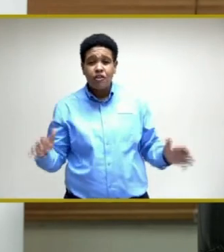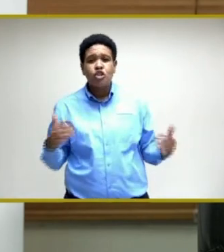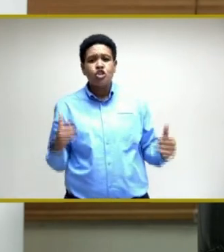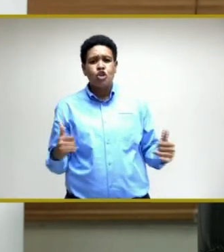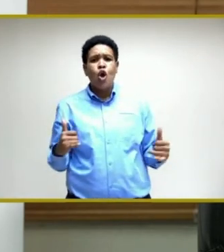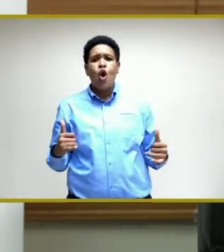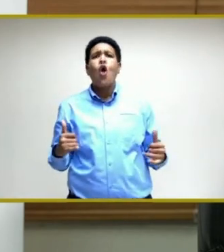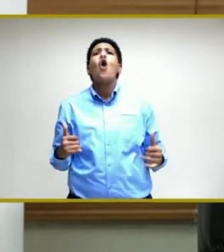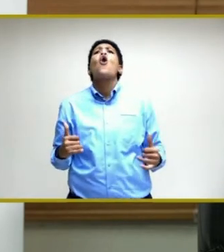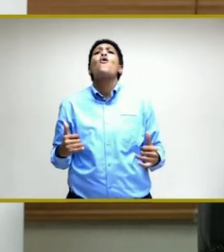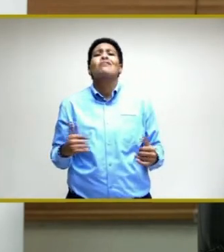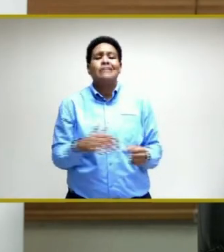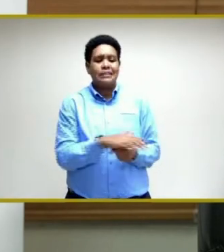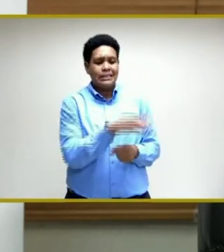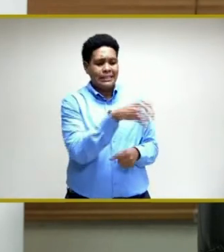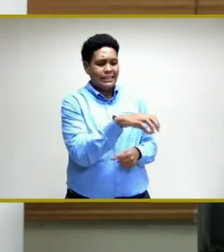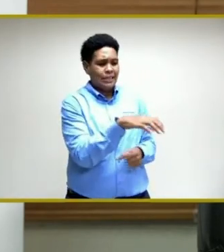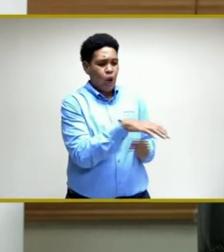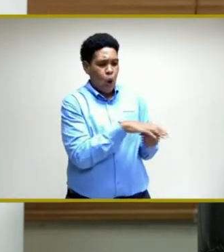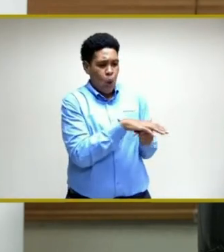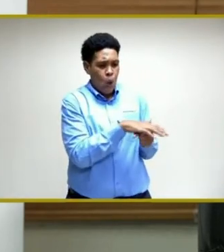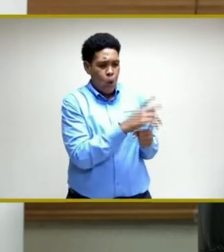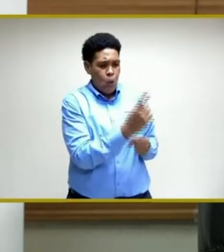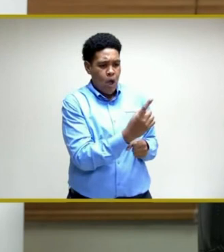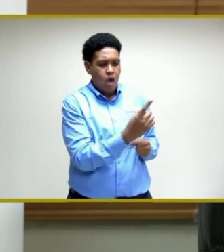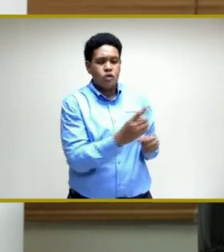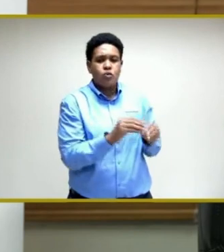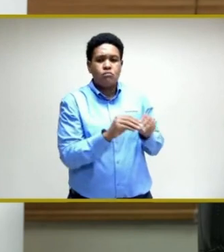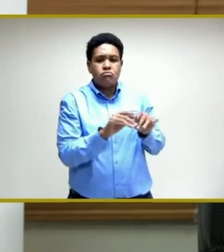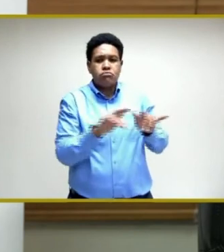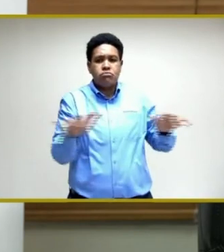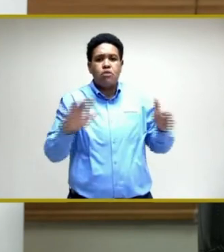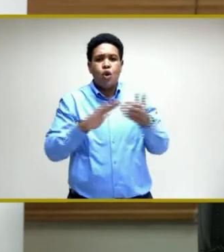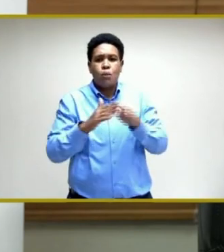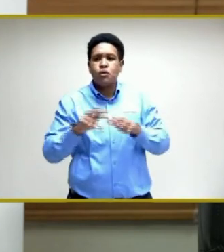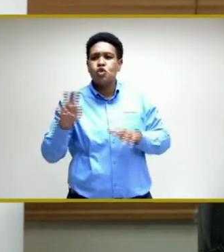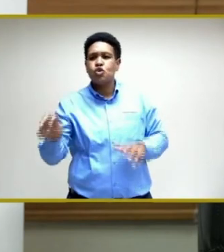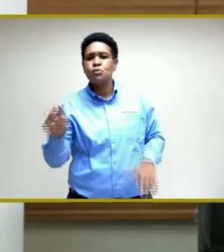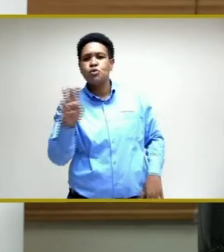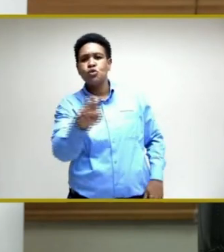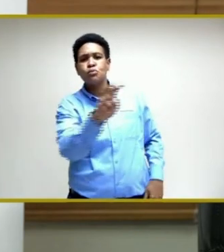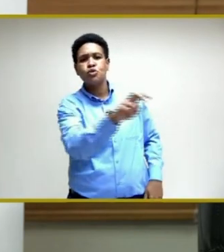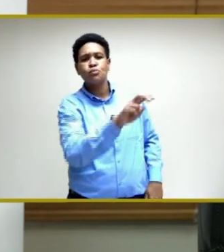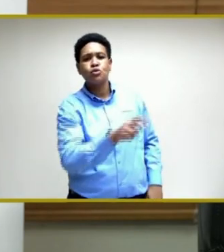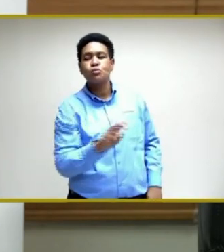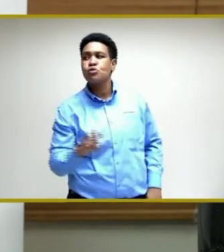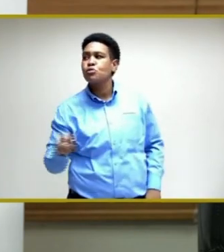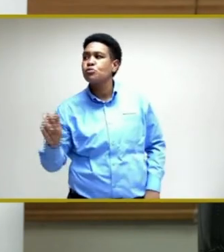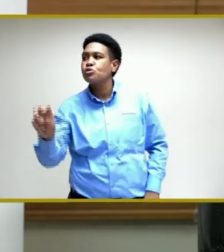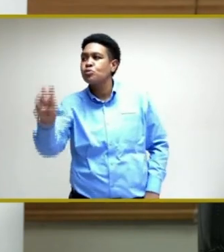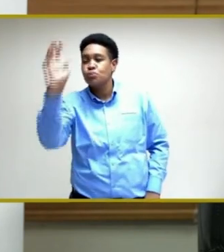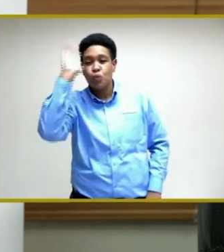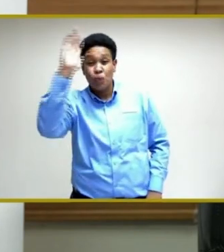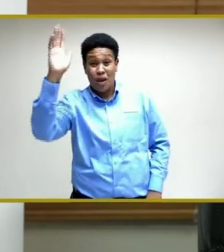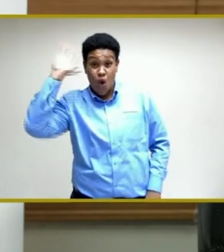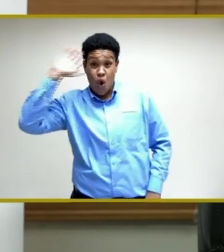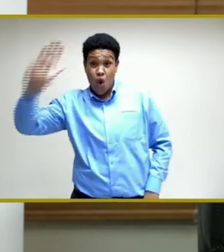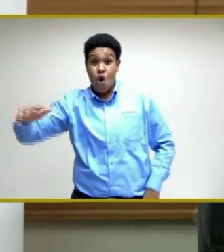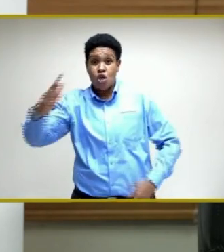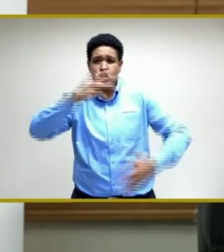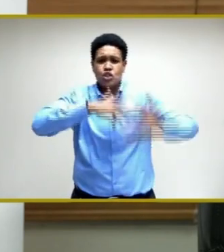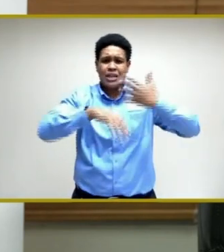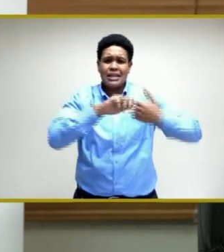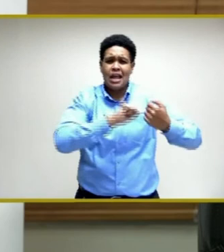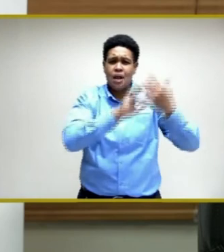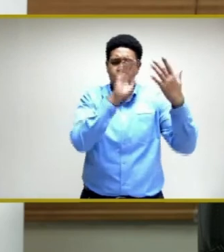and fixed sites to include community activations. It involves all of society approach, critical